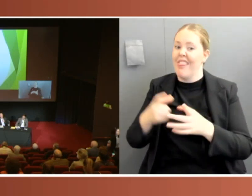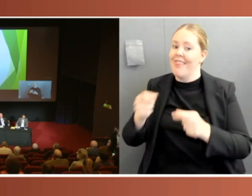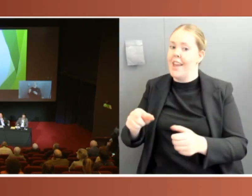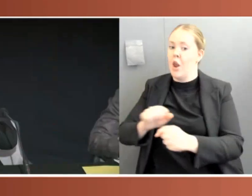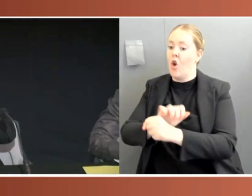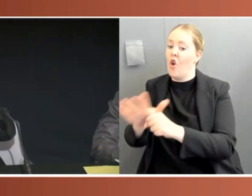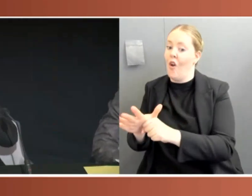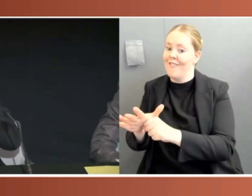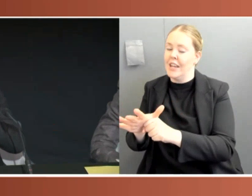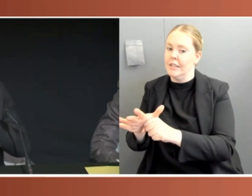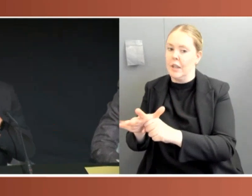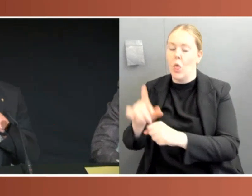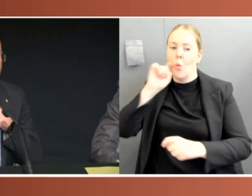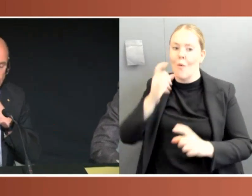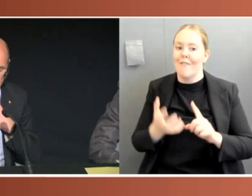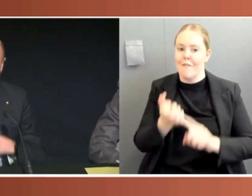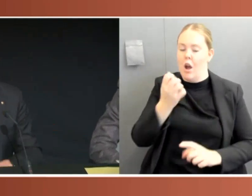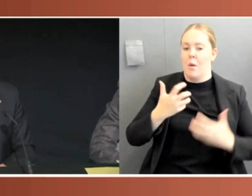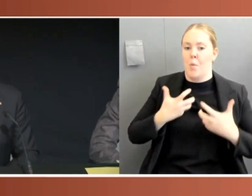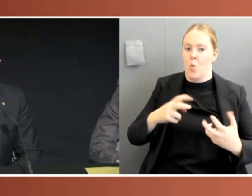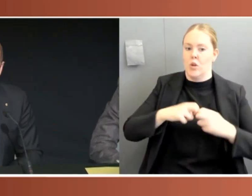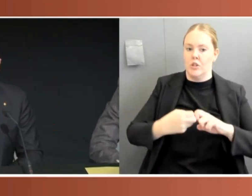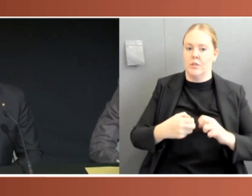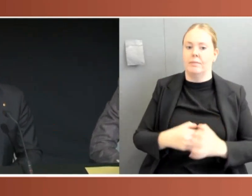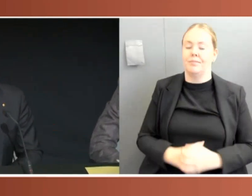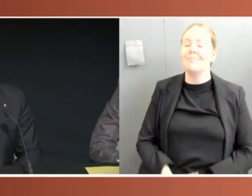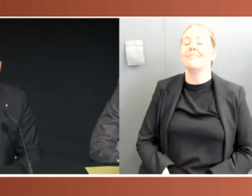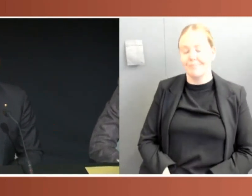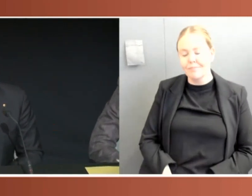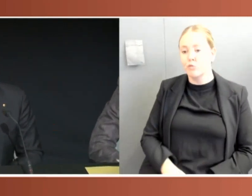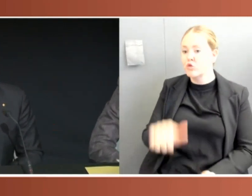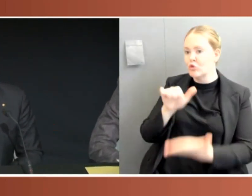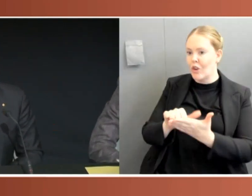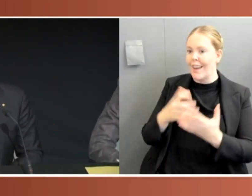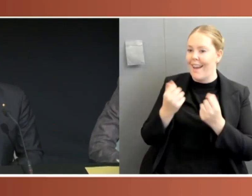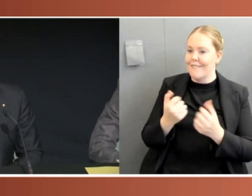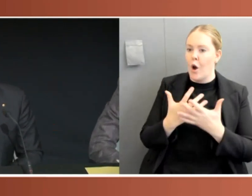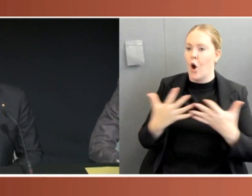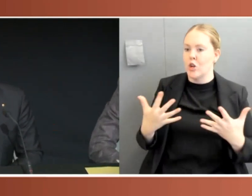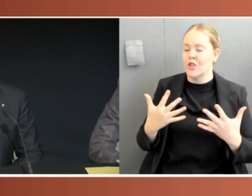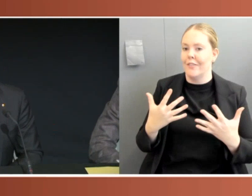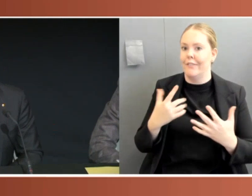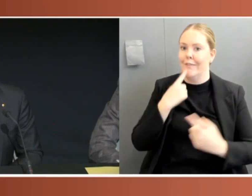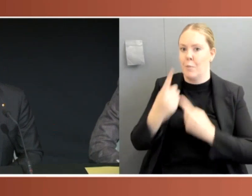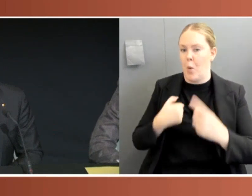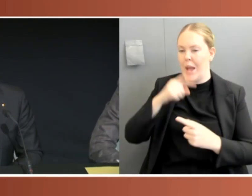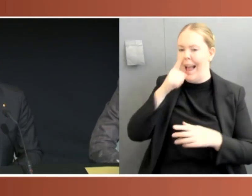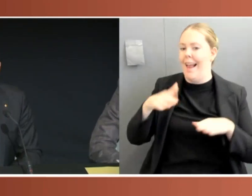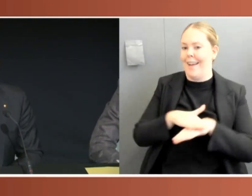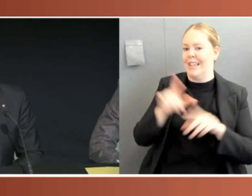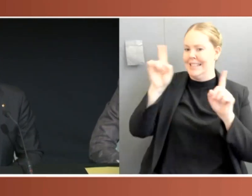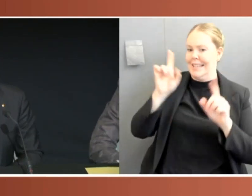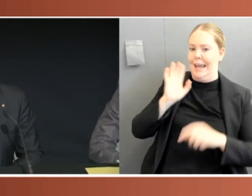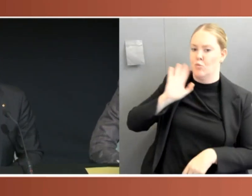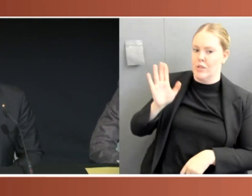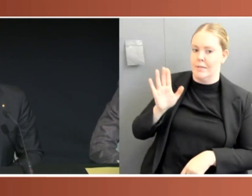lot of the empirical detail, obviously we can't cover in the talk. And what's interesting is, yes, you can point to the Morrison government,